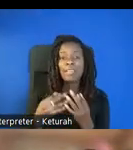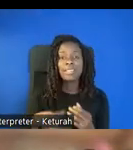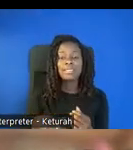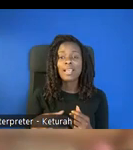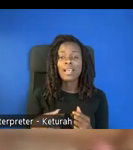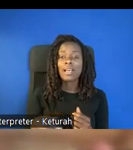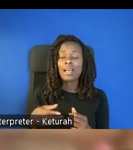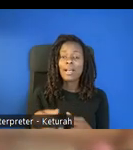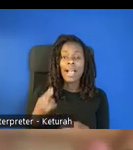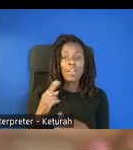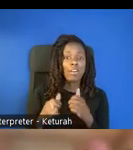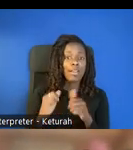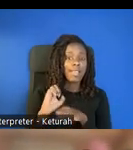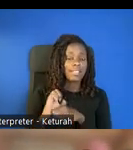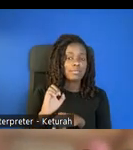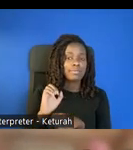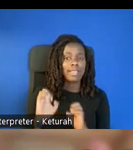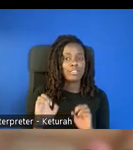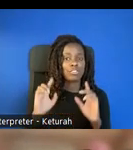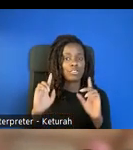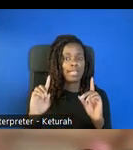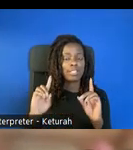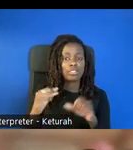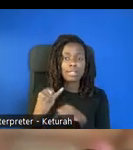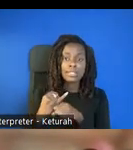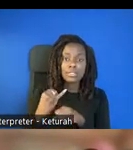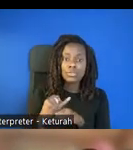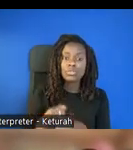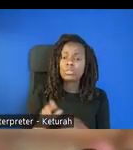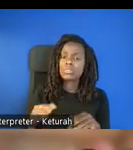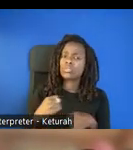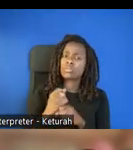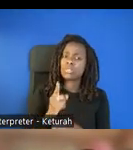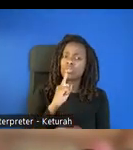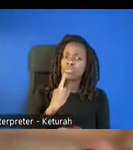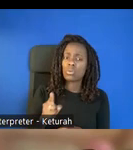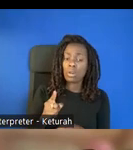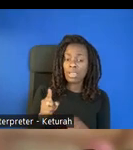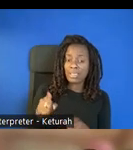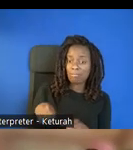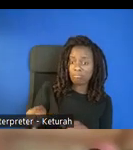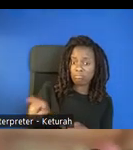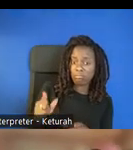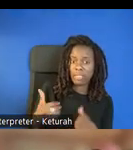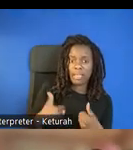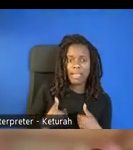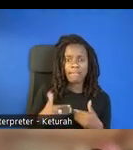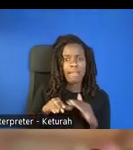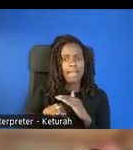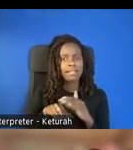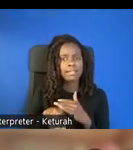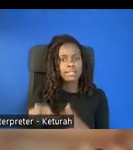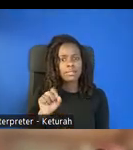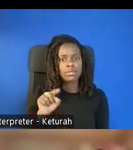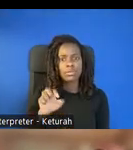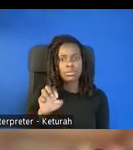to ensure that young children with disabilities have the opportunity to engage in STEM and that they're engaging